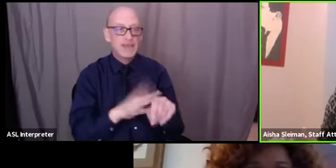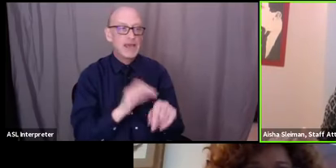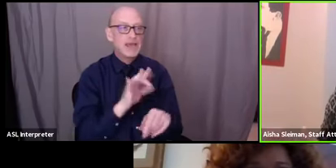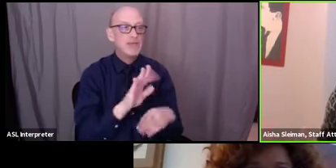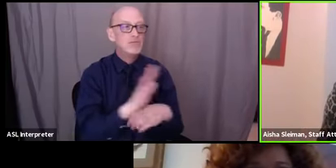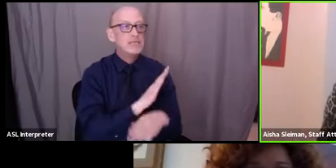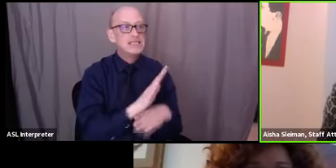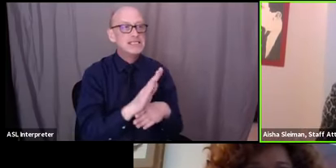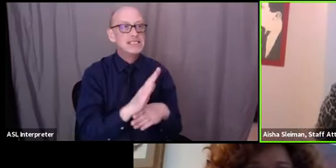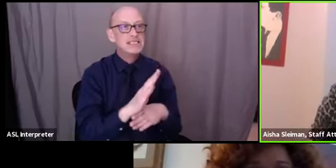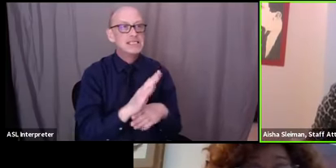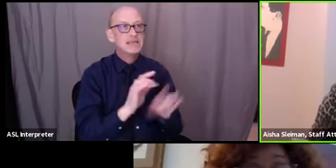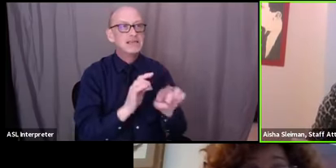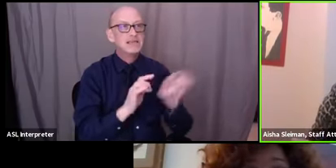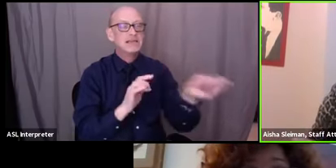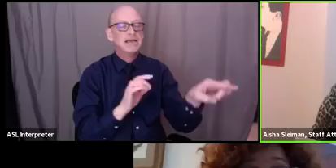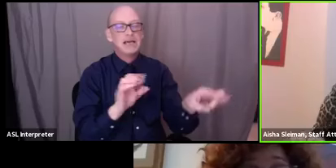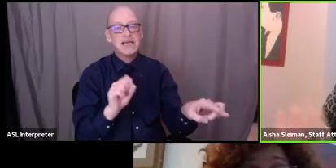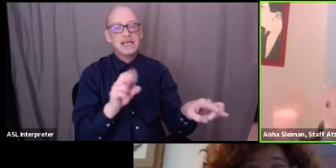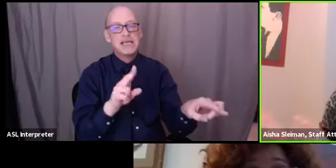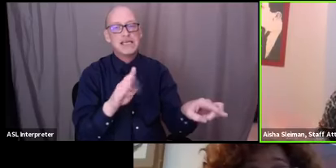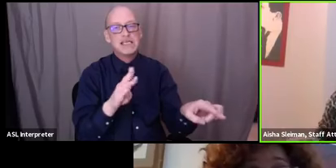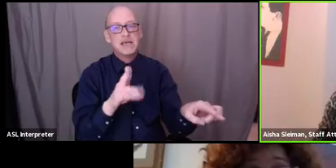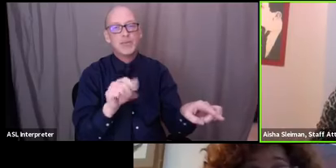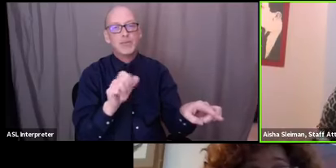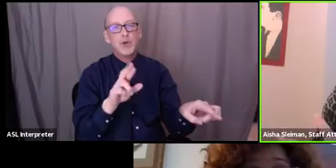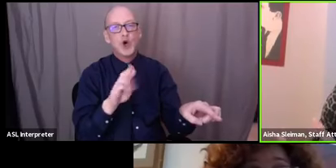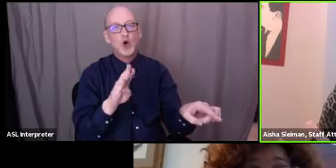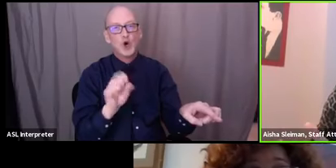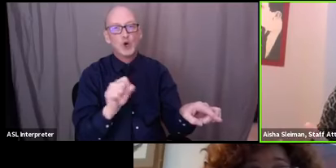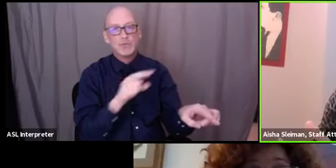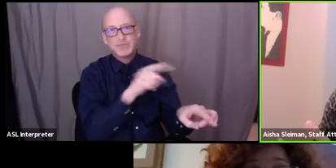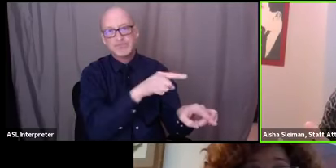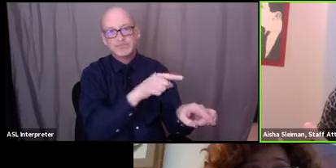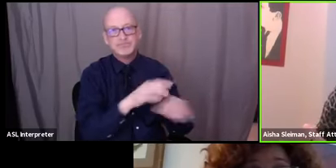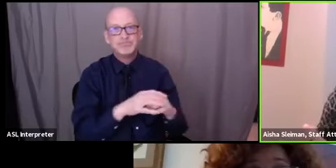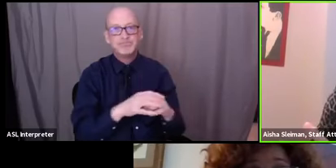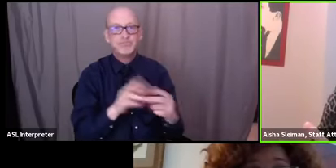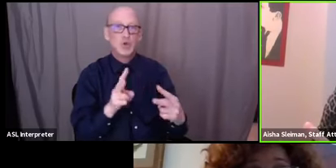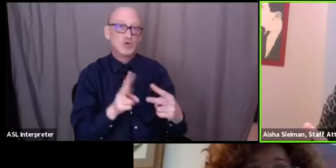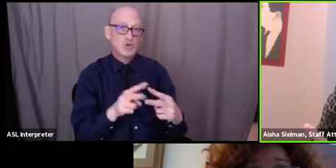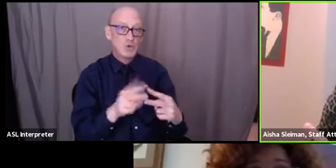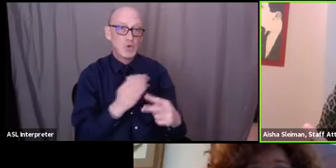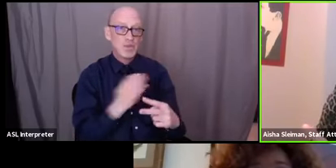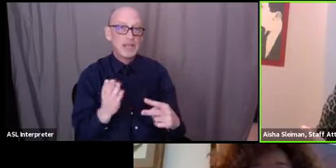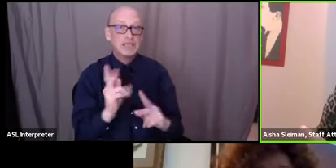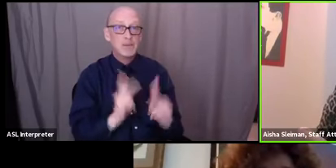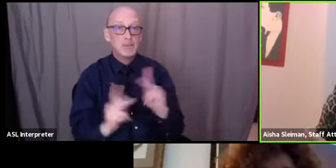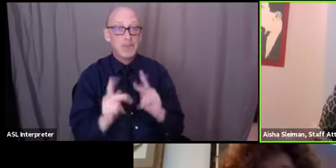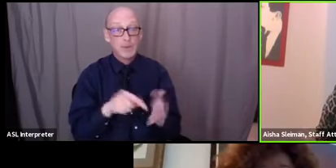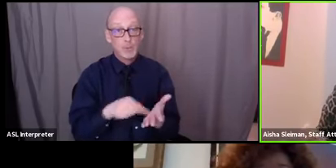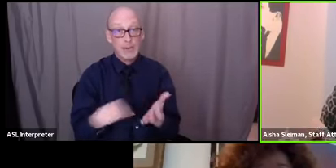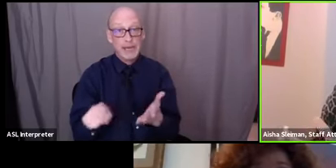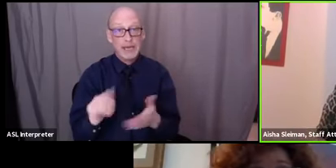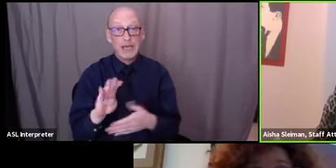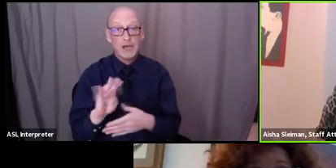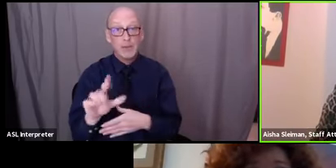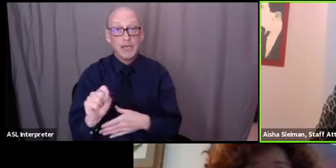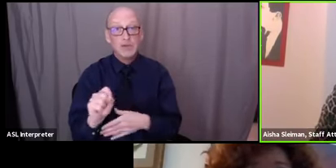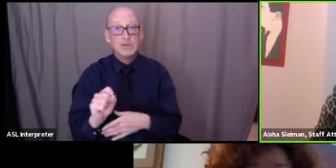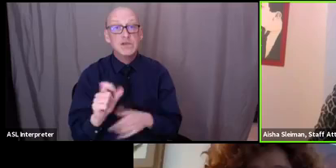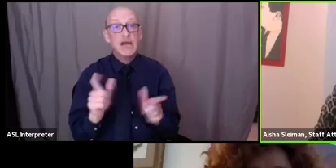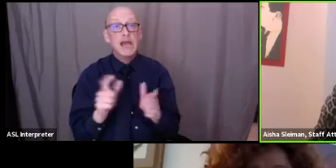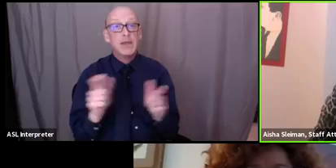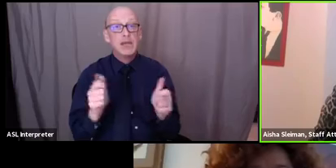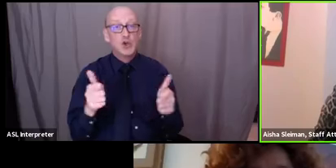in the suburbs yeah so i mean that's those are the two things i think people being able to pay their bills but also the larger neighborhood